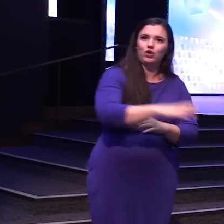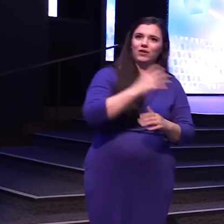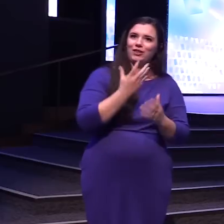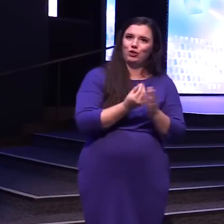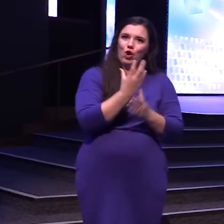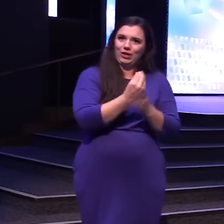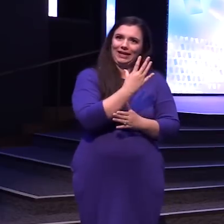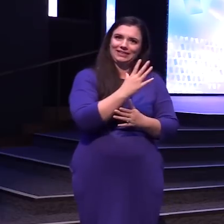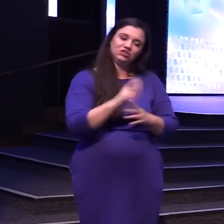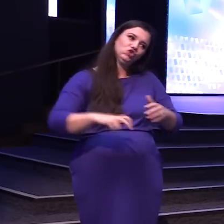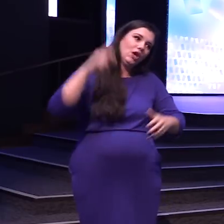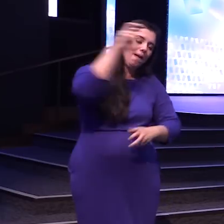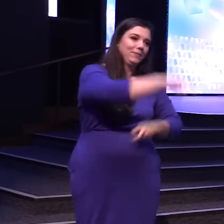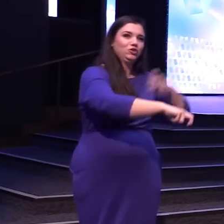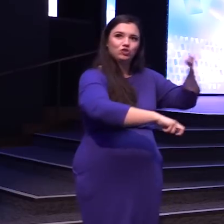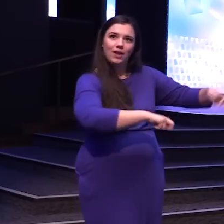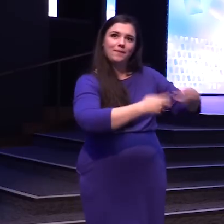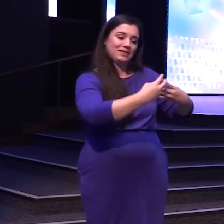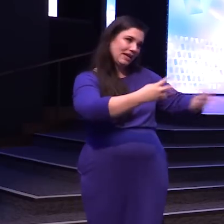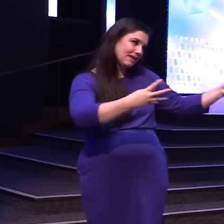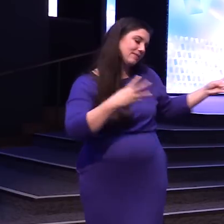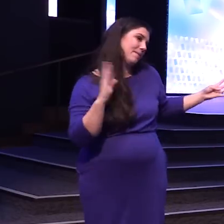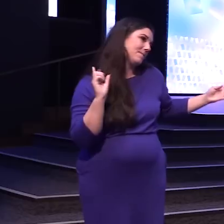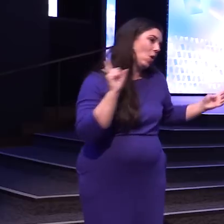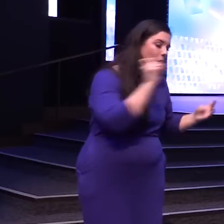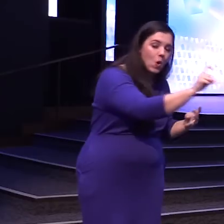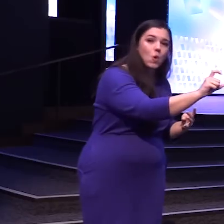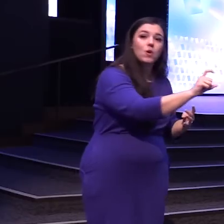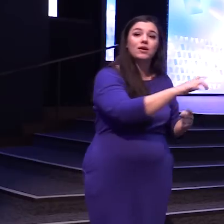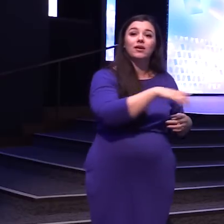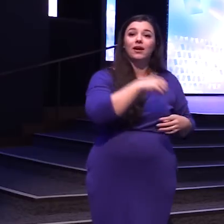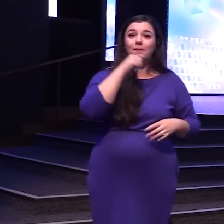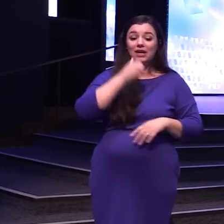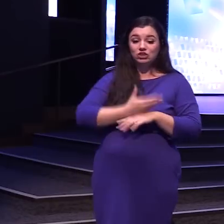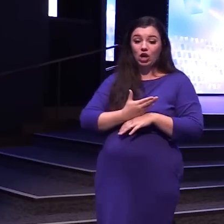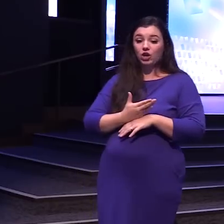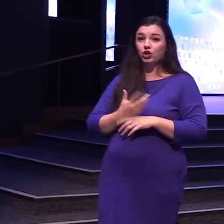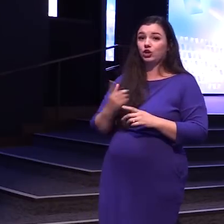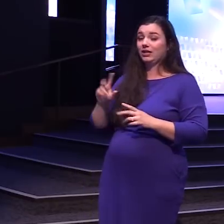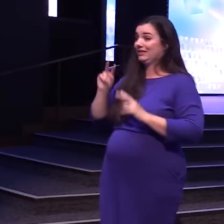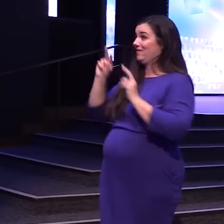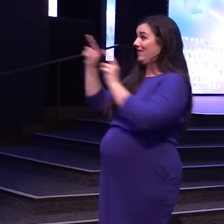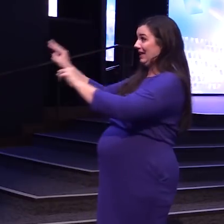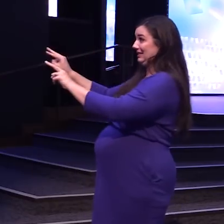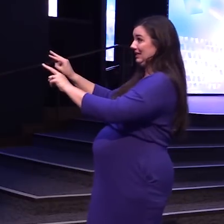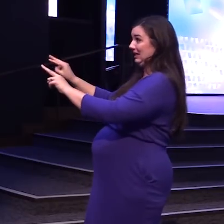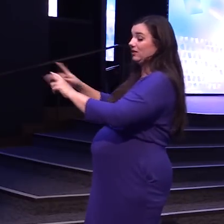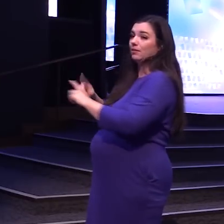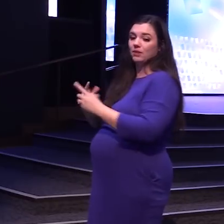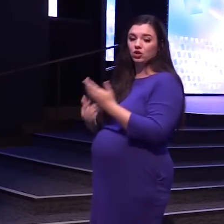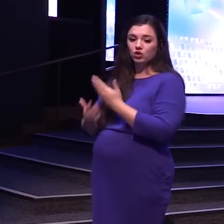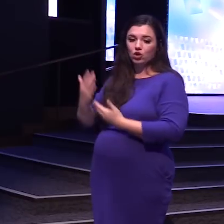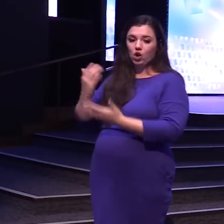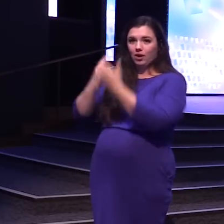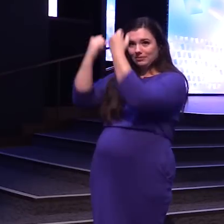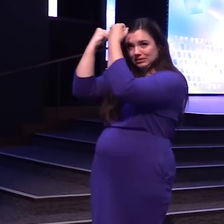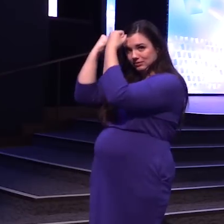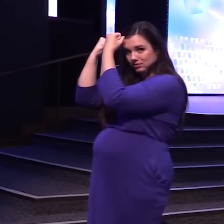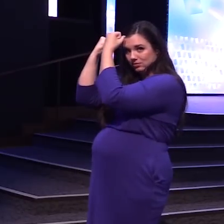I like Get through the gate I bust through the gate And she Is Facing away From me But she's got Her arms up Like this